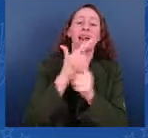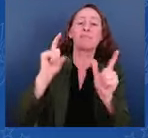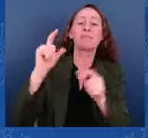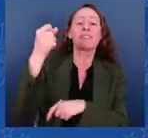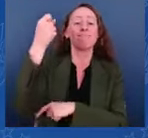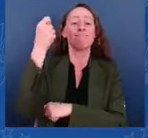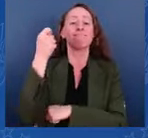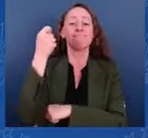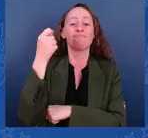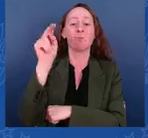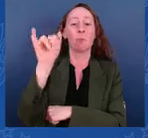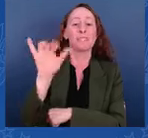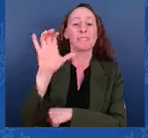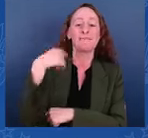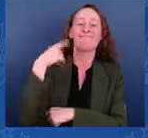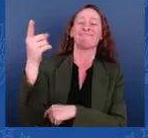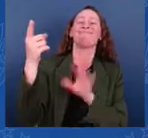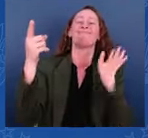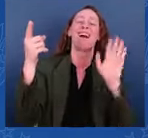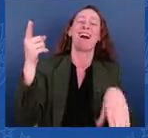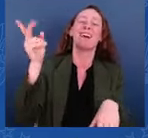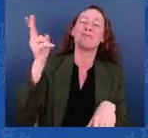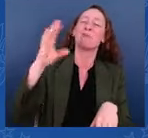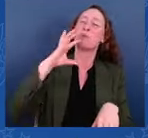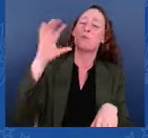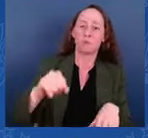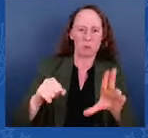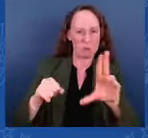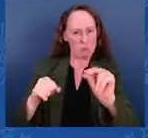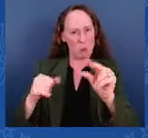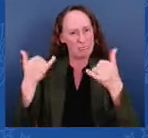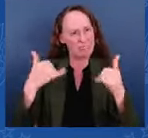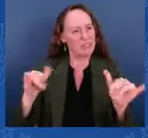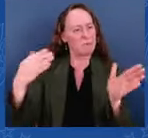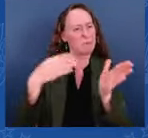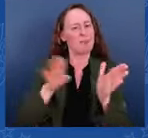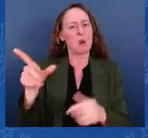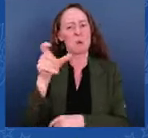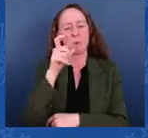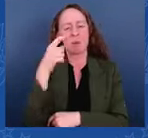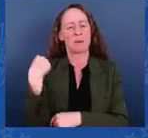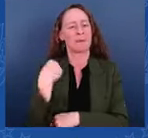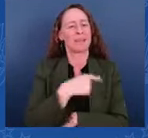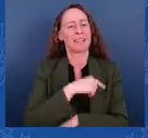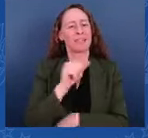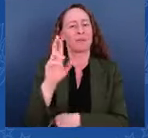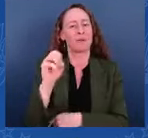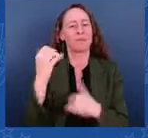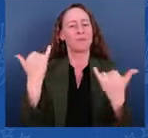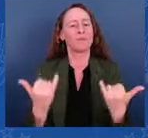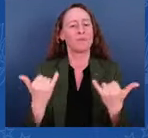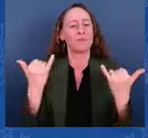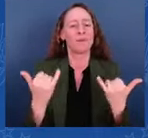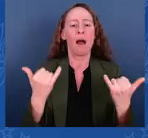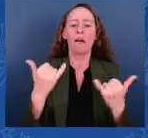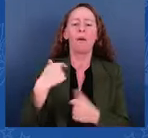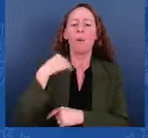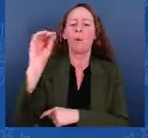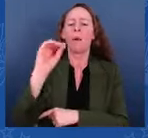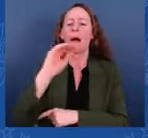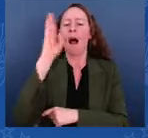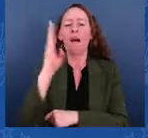United States. So I will never demonize immigrants. I'll never refer to immigrants as poisoning the blood of a country.